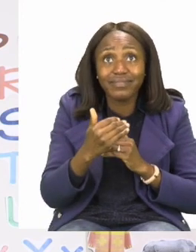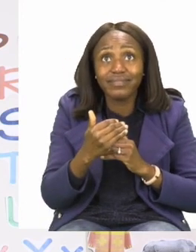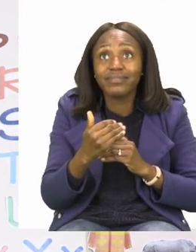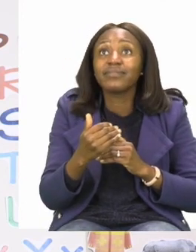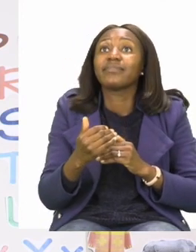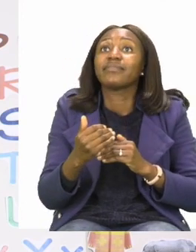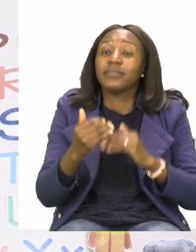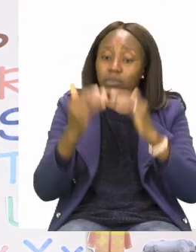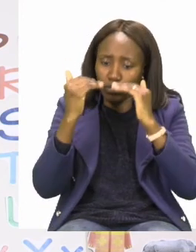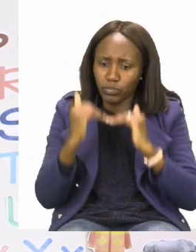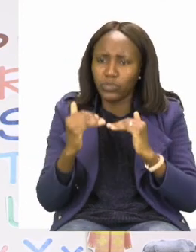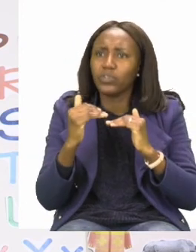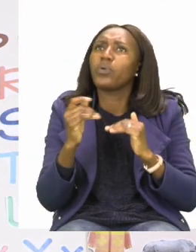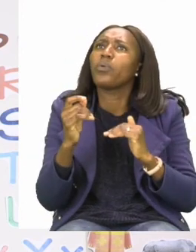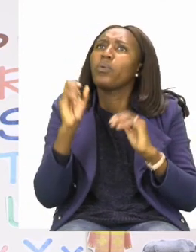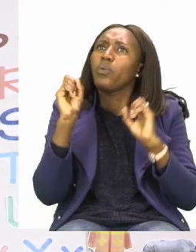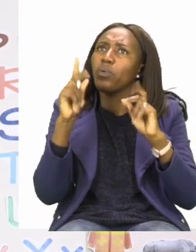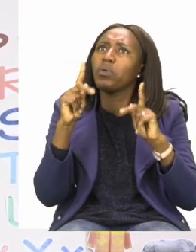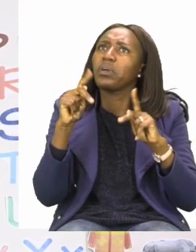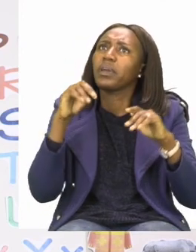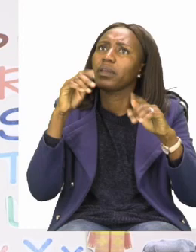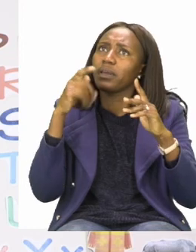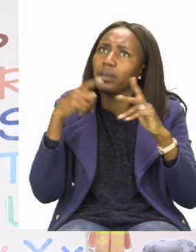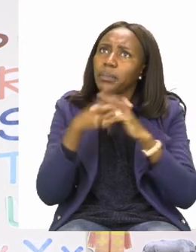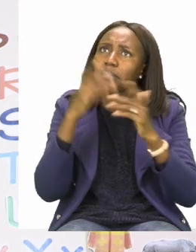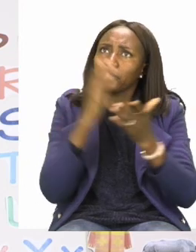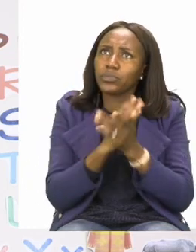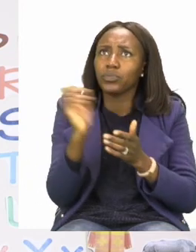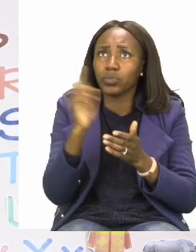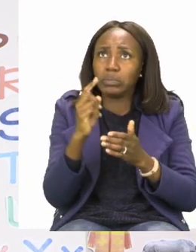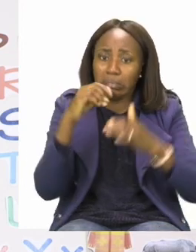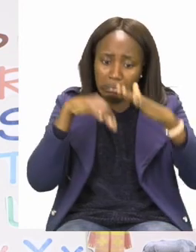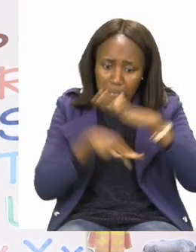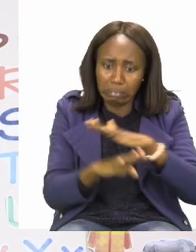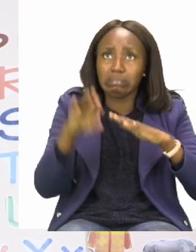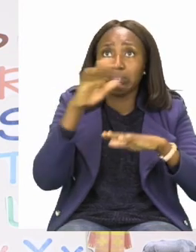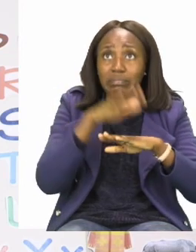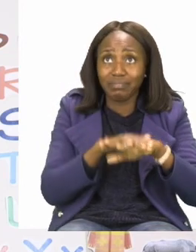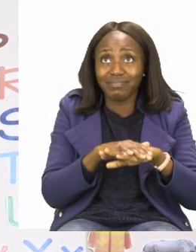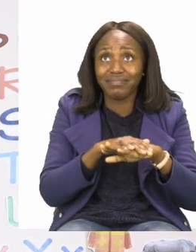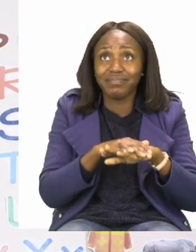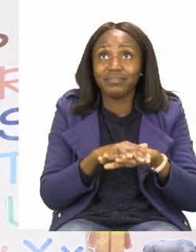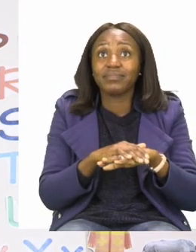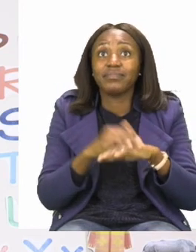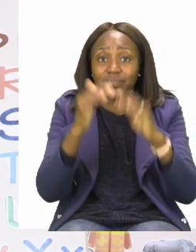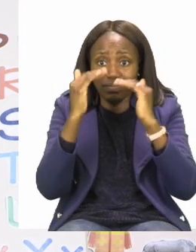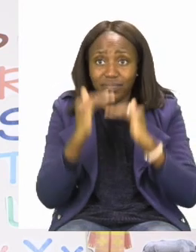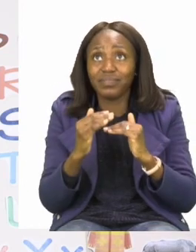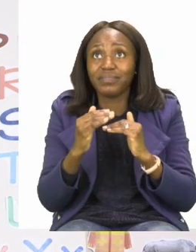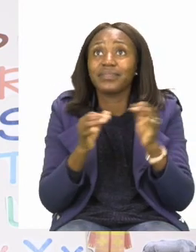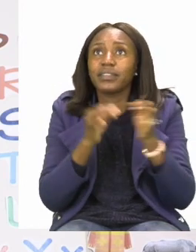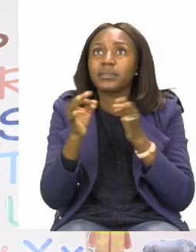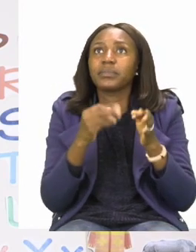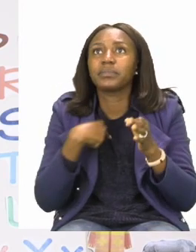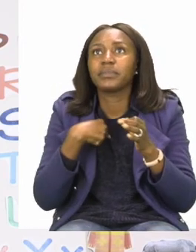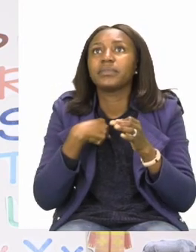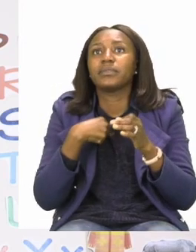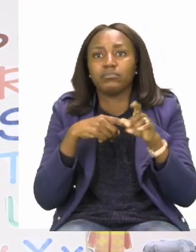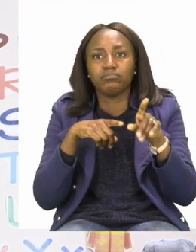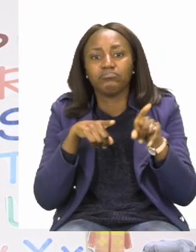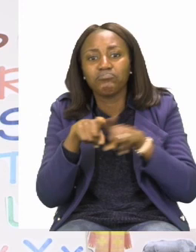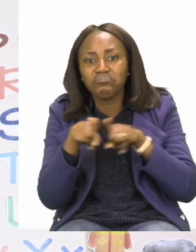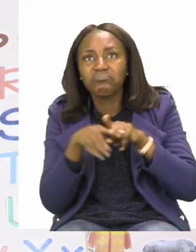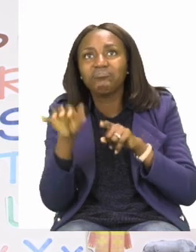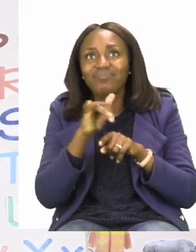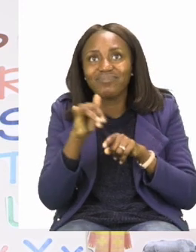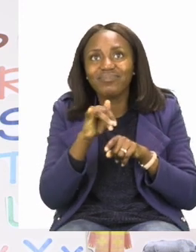happened. Go back into the exercise. You say what you tested. And then, after that, you make a tick